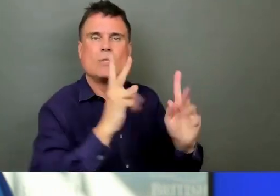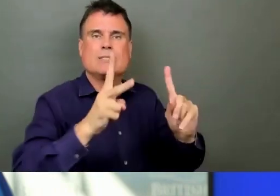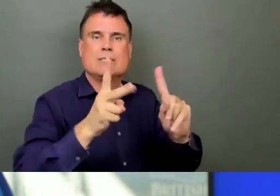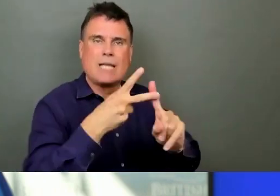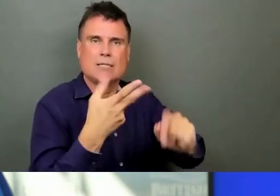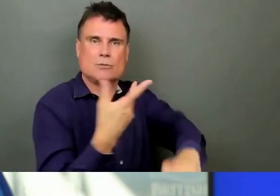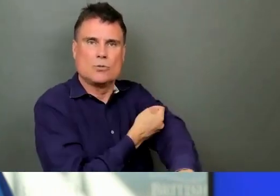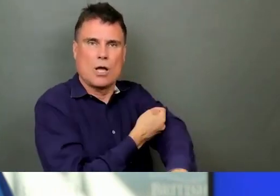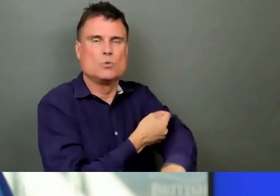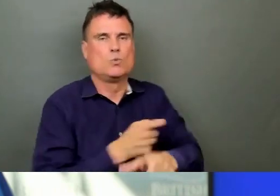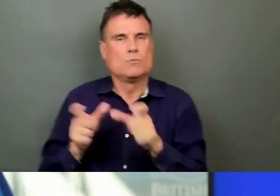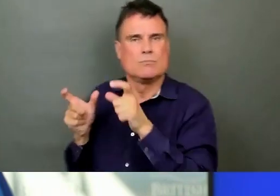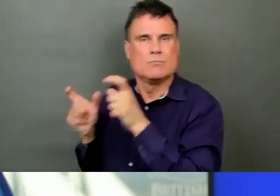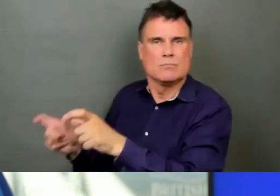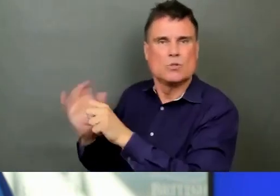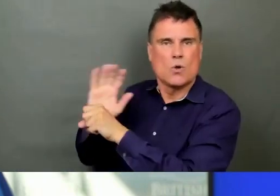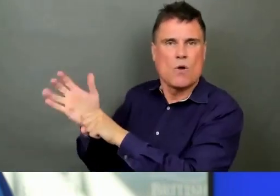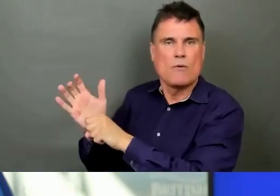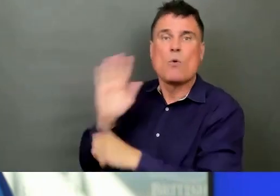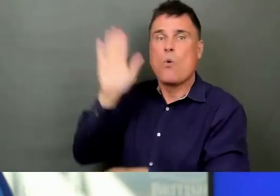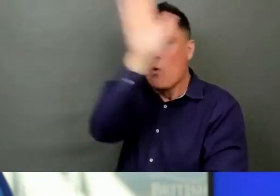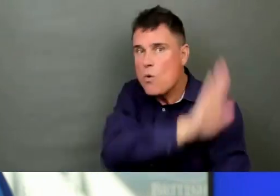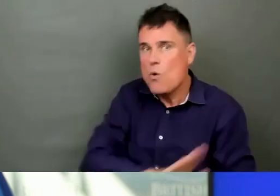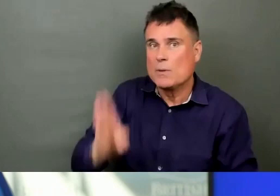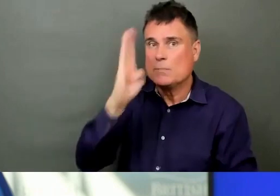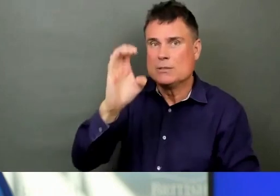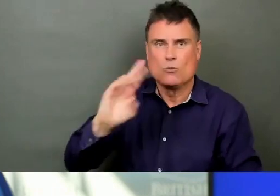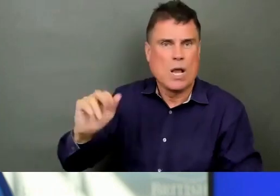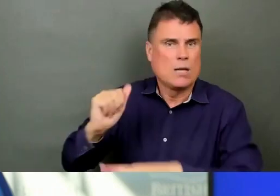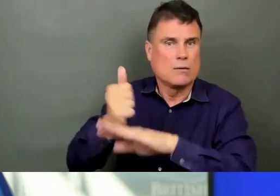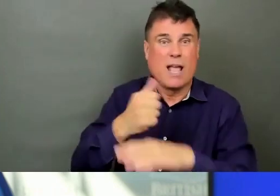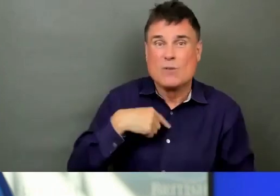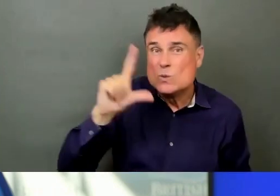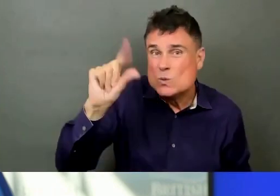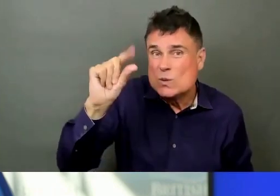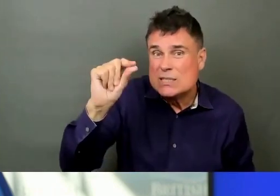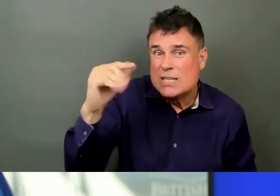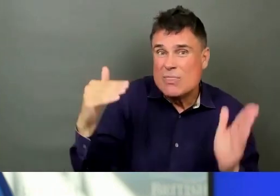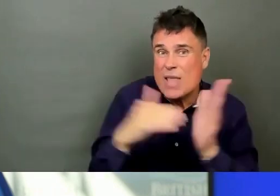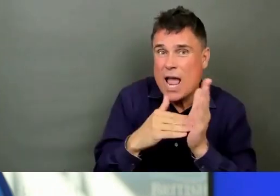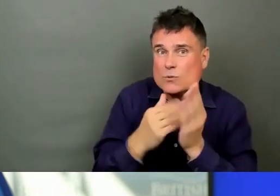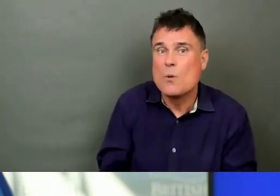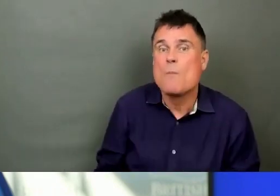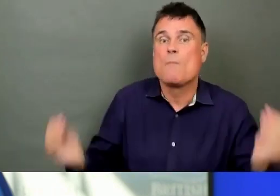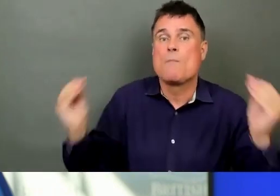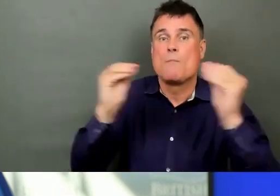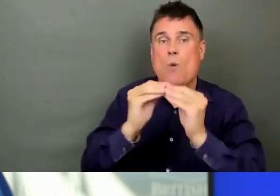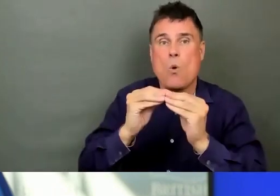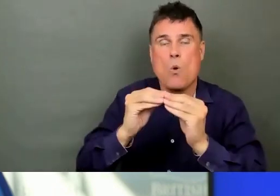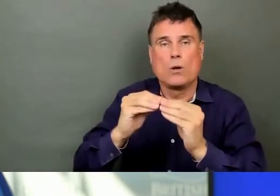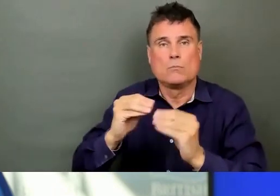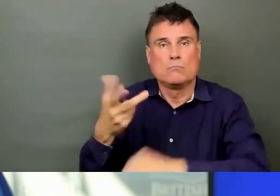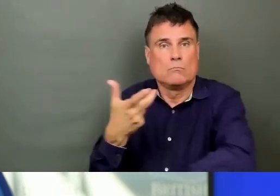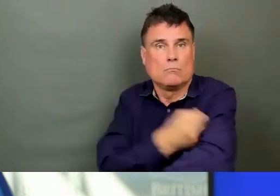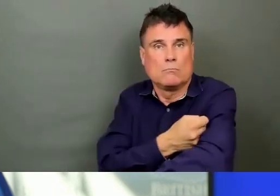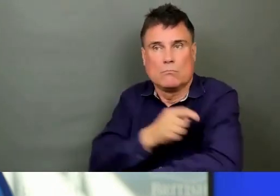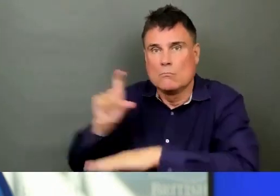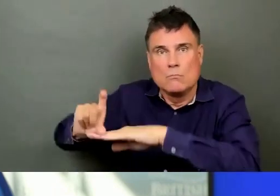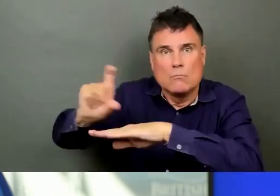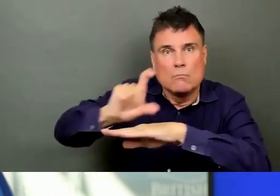extra doses going out so that everyone across BC can walk in. We have to raise immunization rates. We've had one of the best